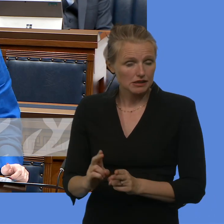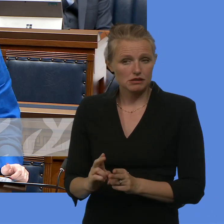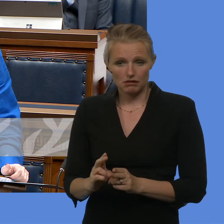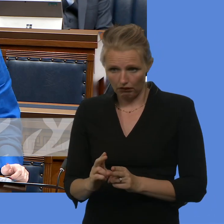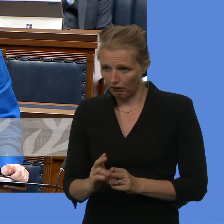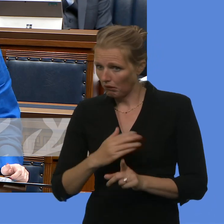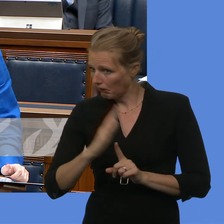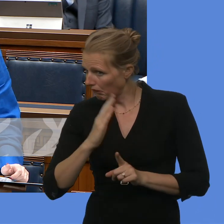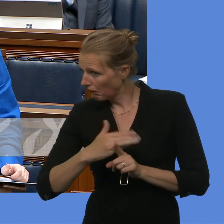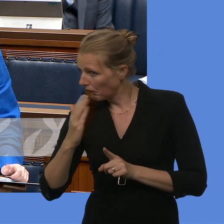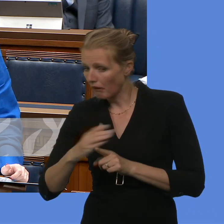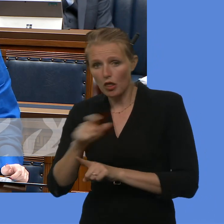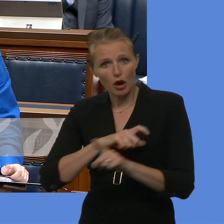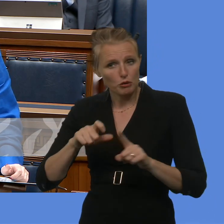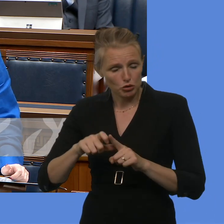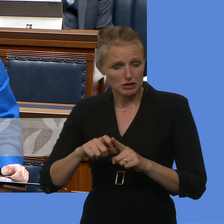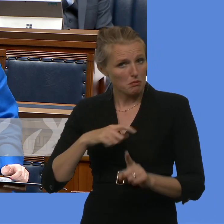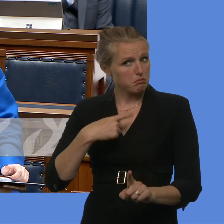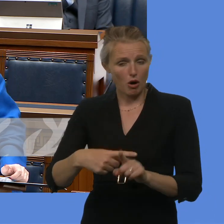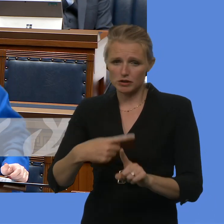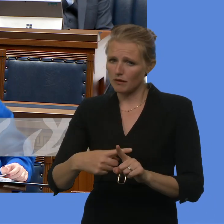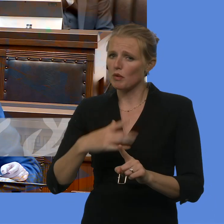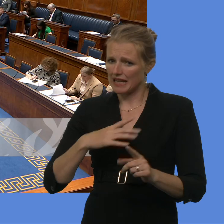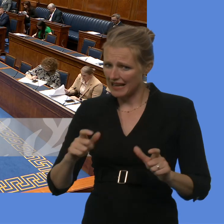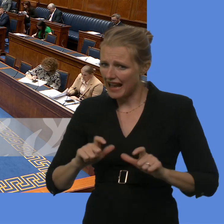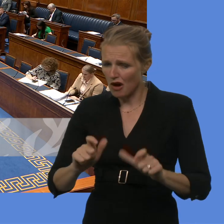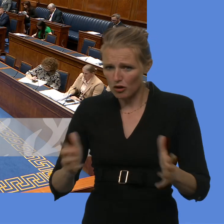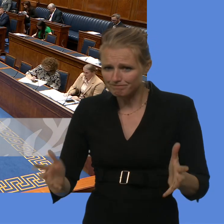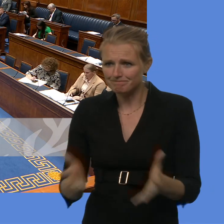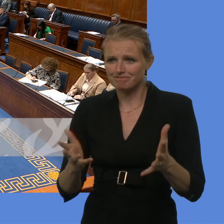This is all very, very positive, and I think we do need a build on this moving forward.